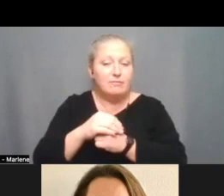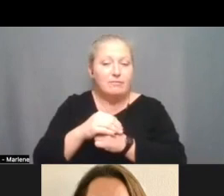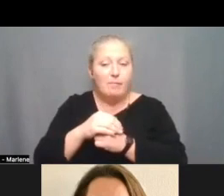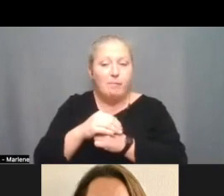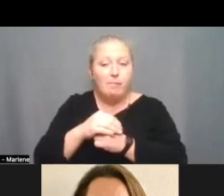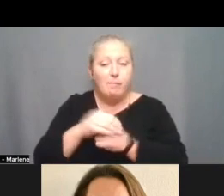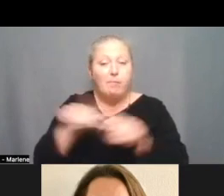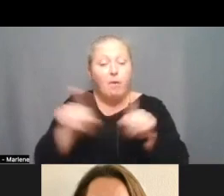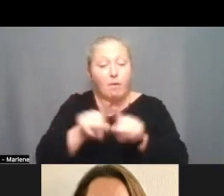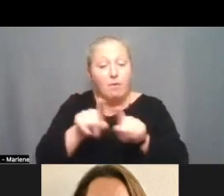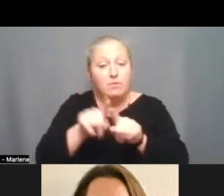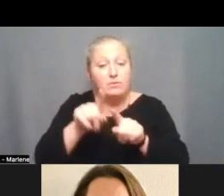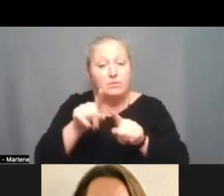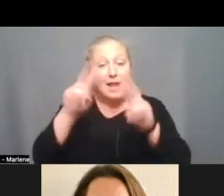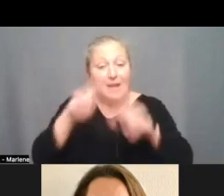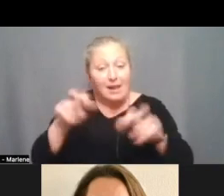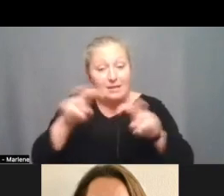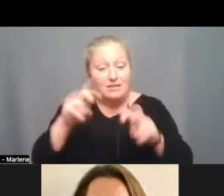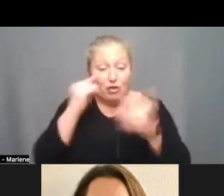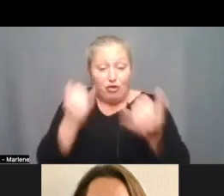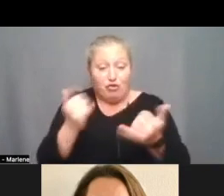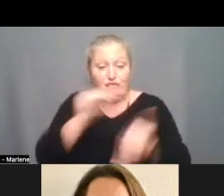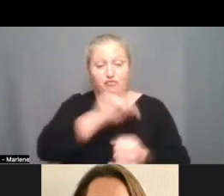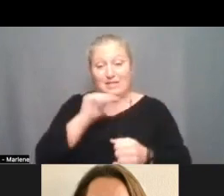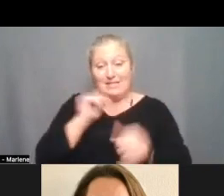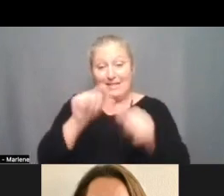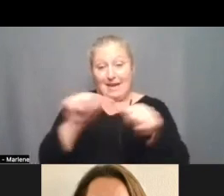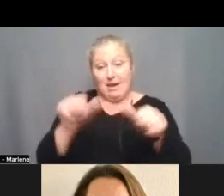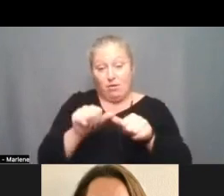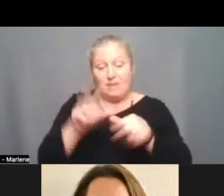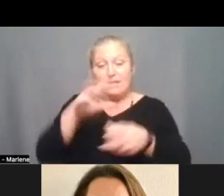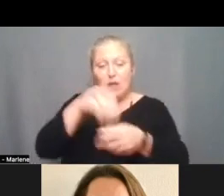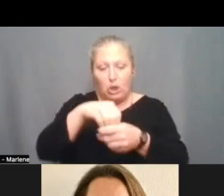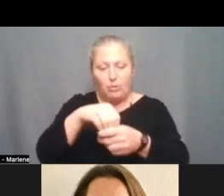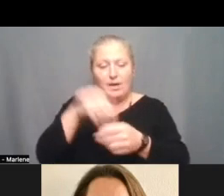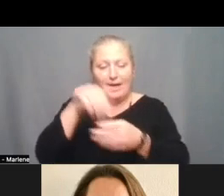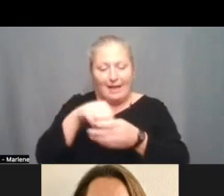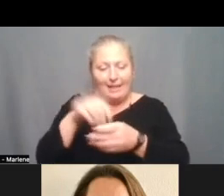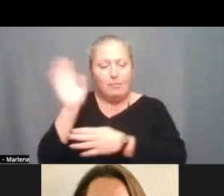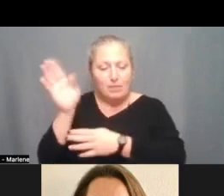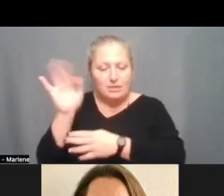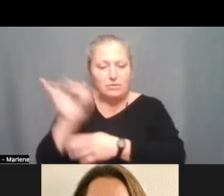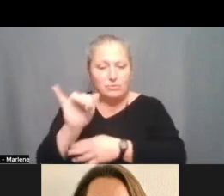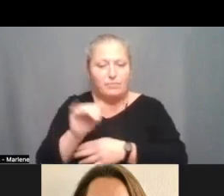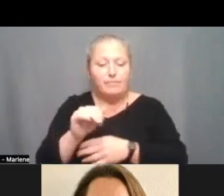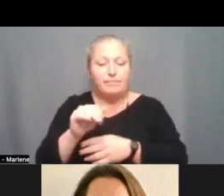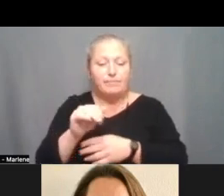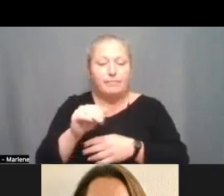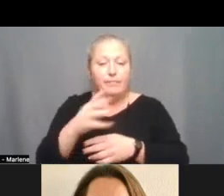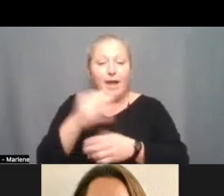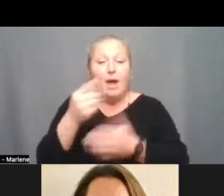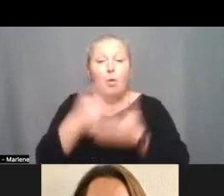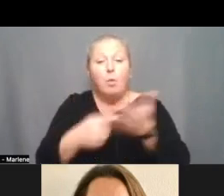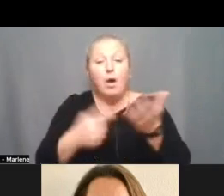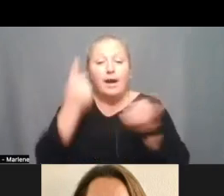addition to that, an analysis of the current trustees areas is included in this presentation. Leading us to what considerations